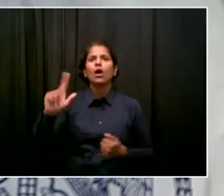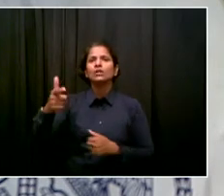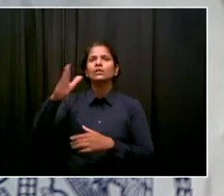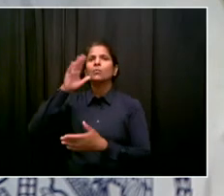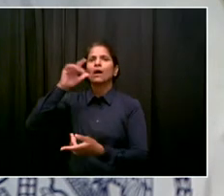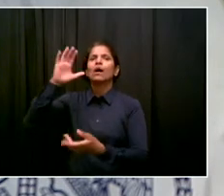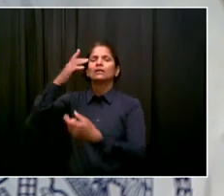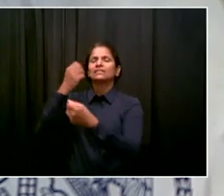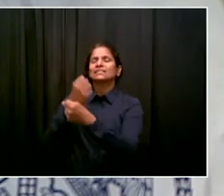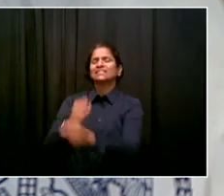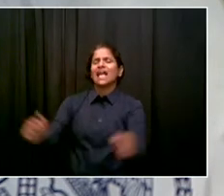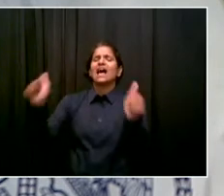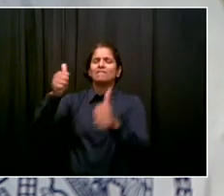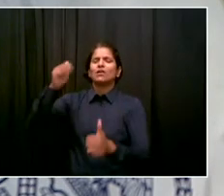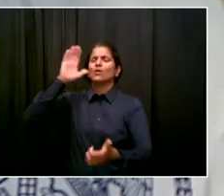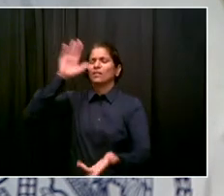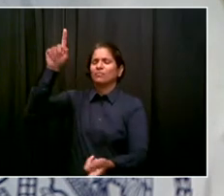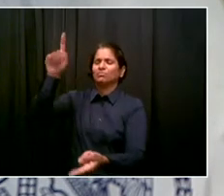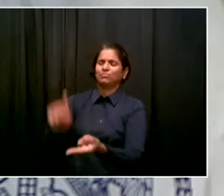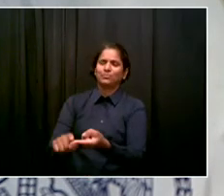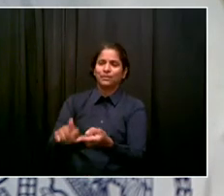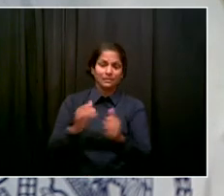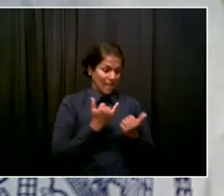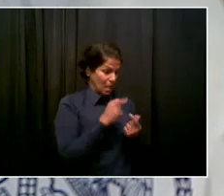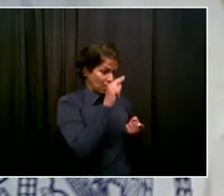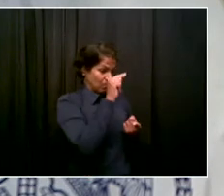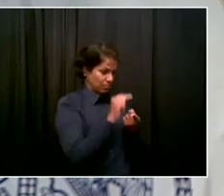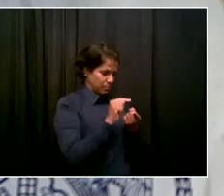The next is Jenna DeAngelis from WCBS.